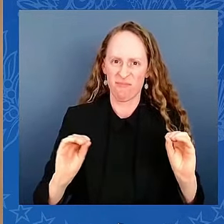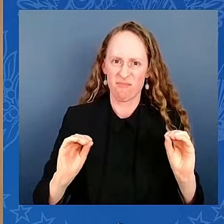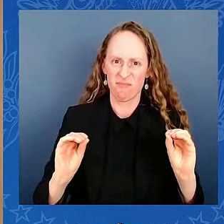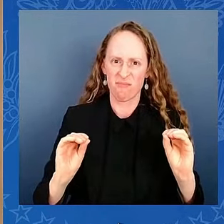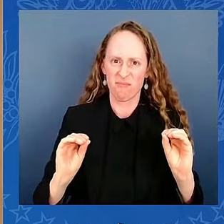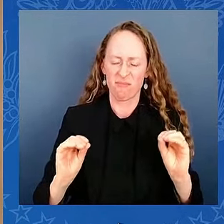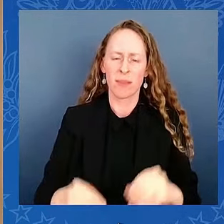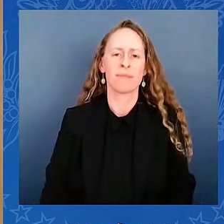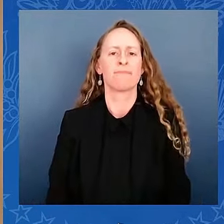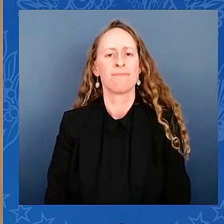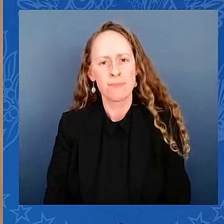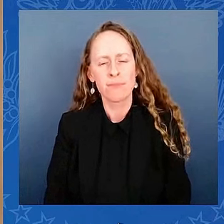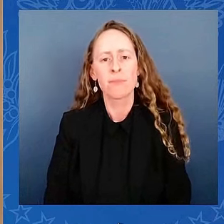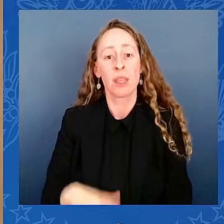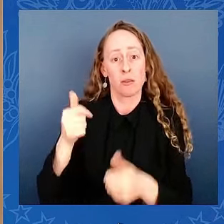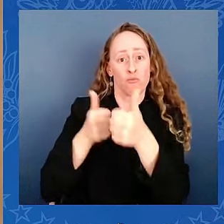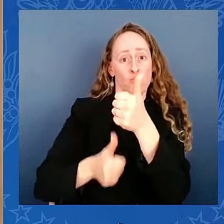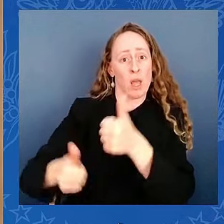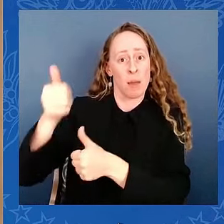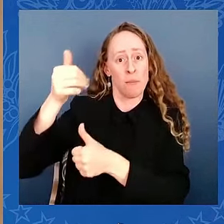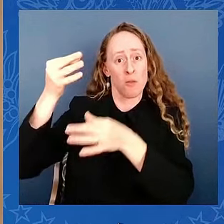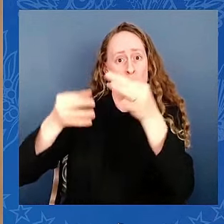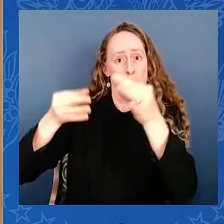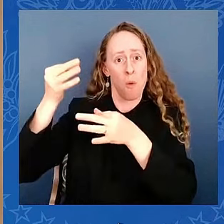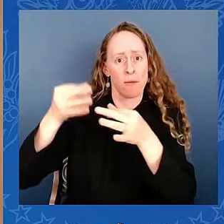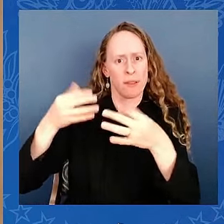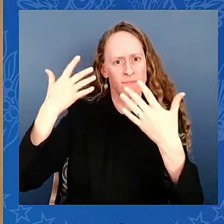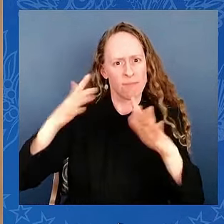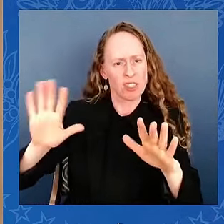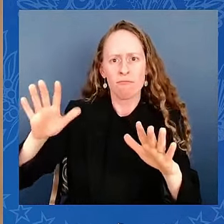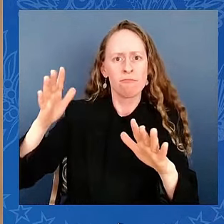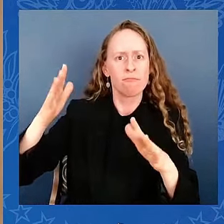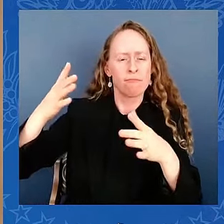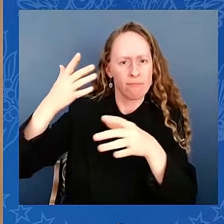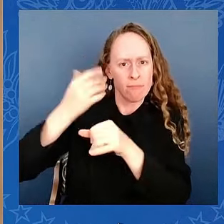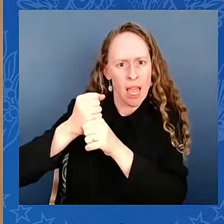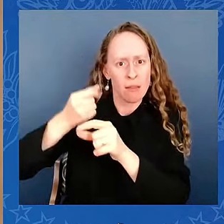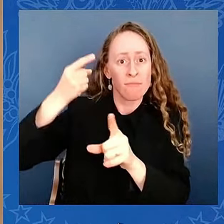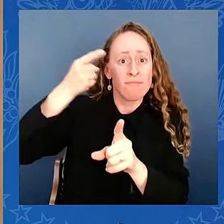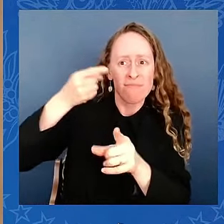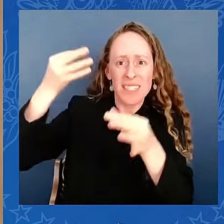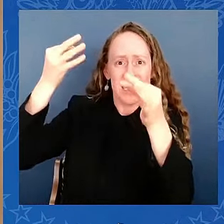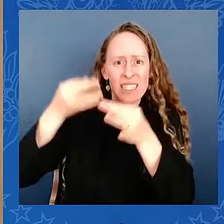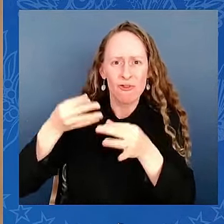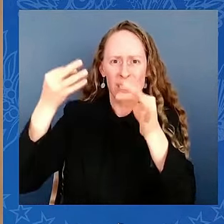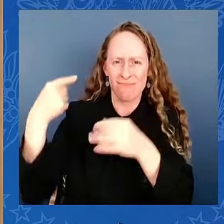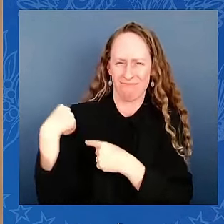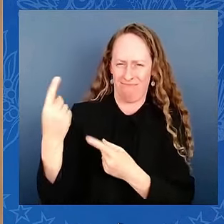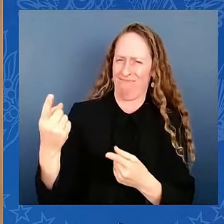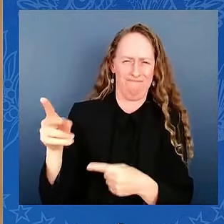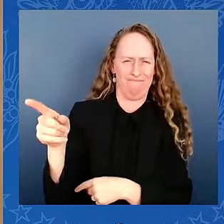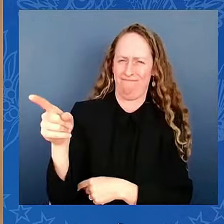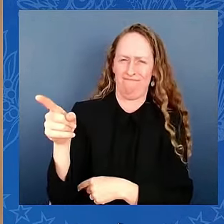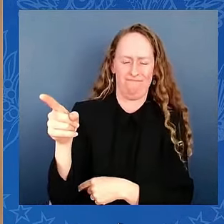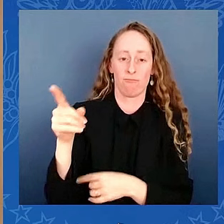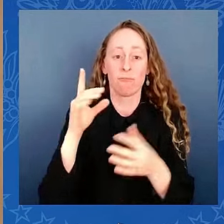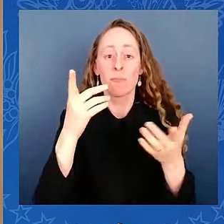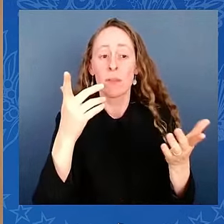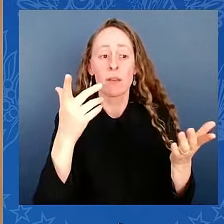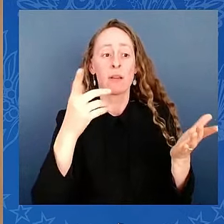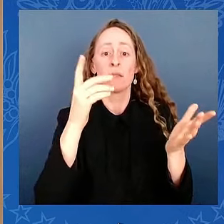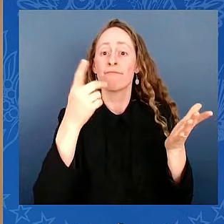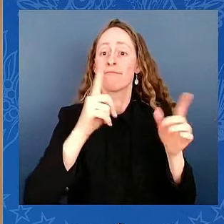long-established legal principles in our nation, from gutting voting rights and civil rights to taking away a woman's right to choose,